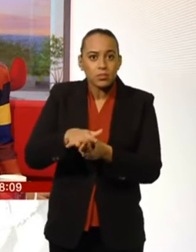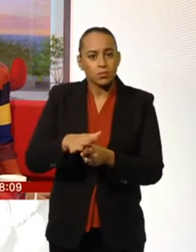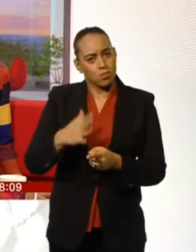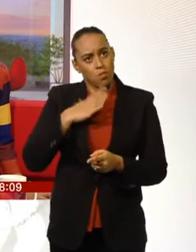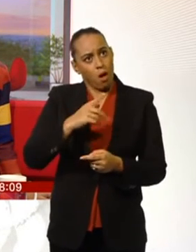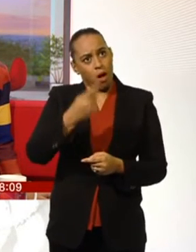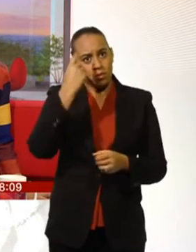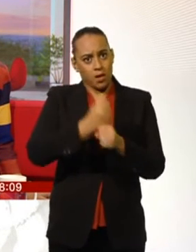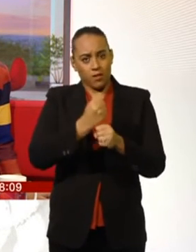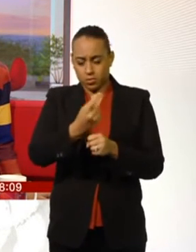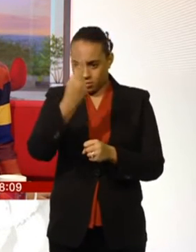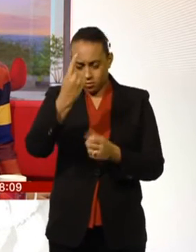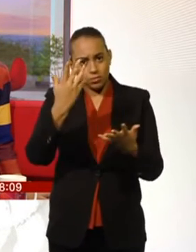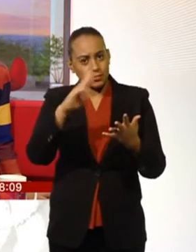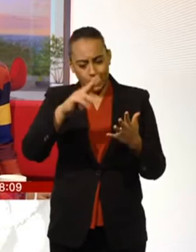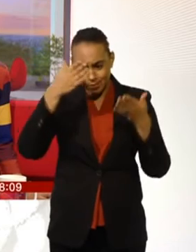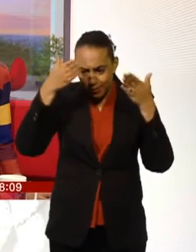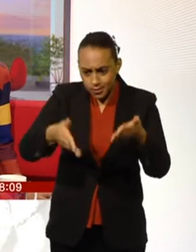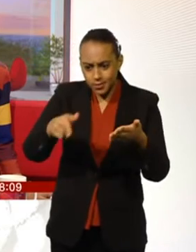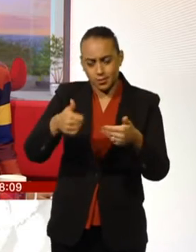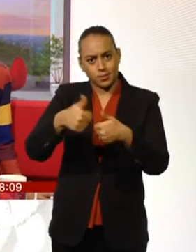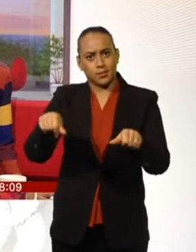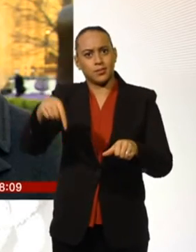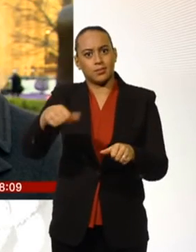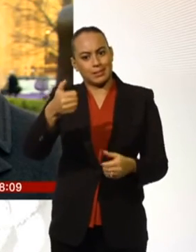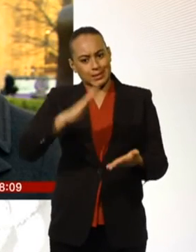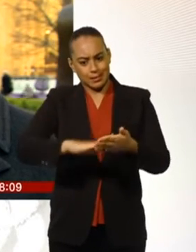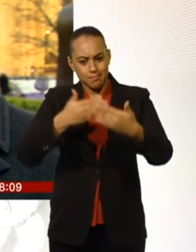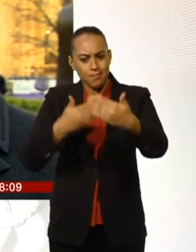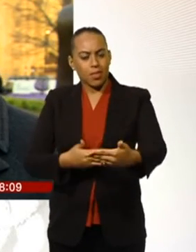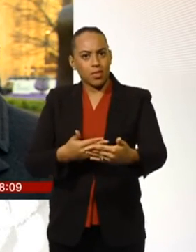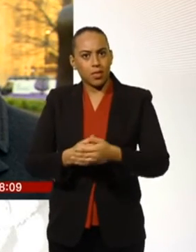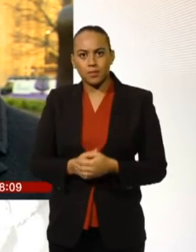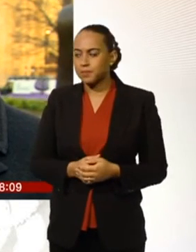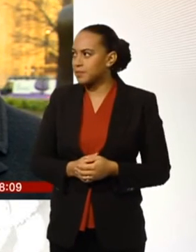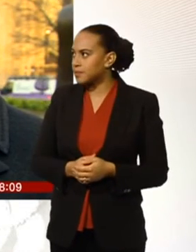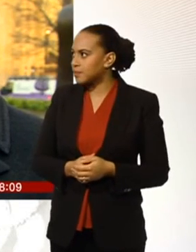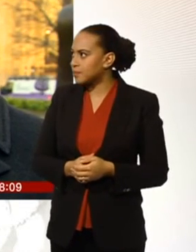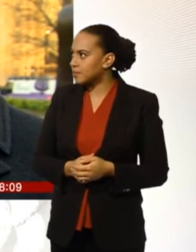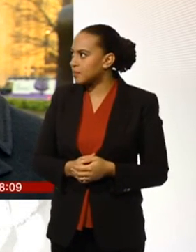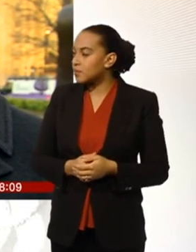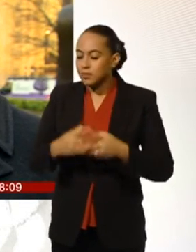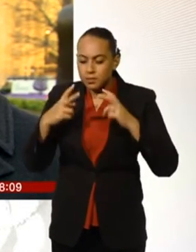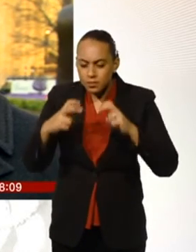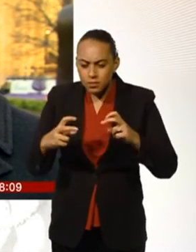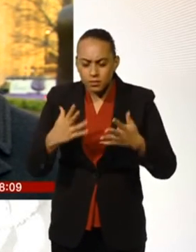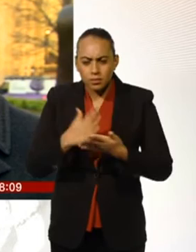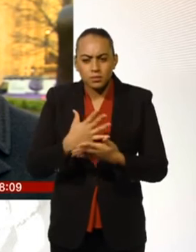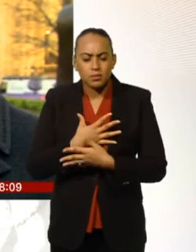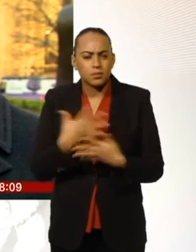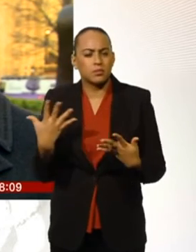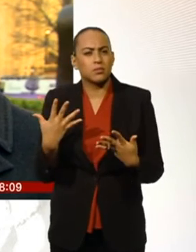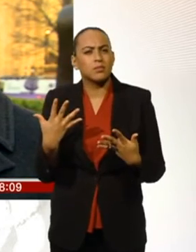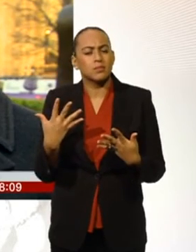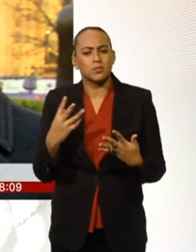up a new strategy to tackle the problem within the next six months. What was quite shocking was the level of day-to